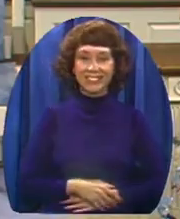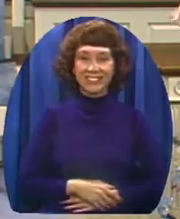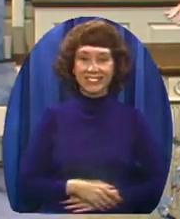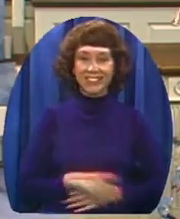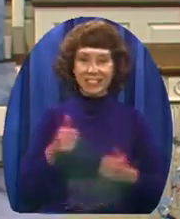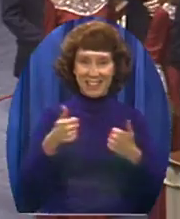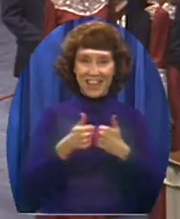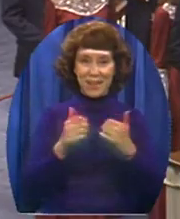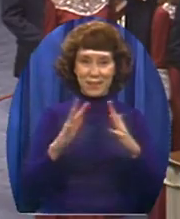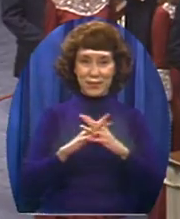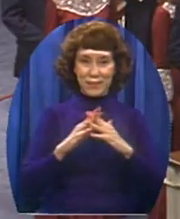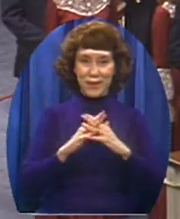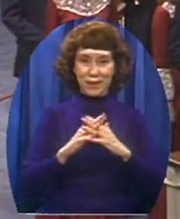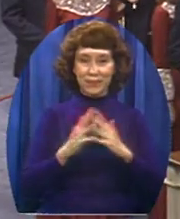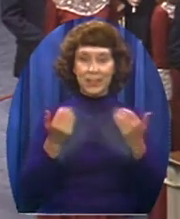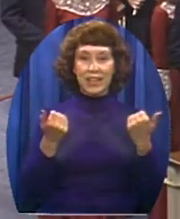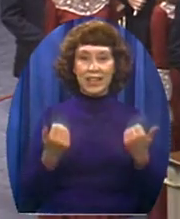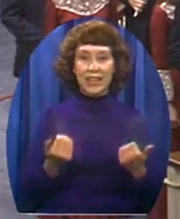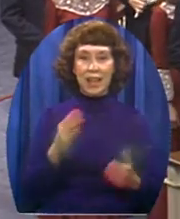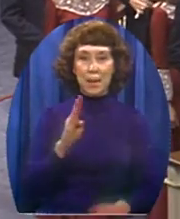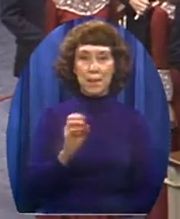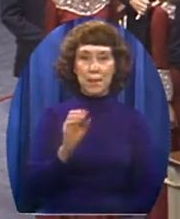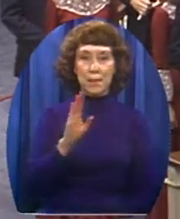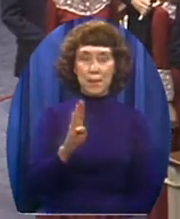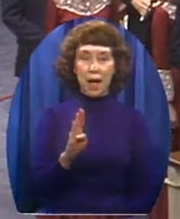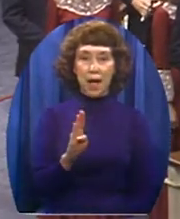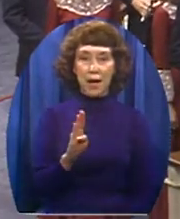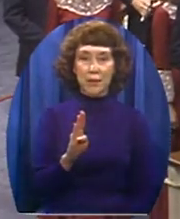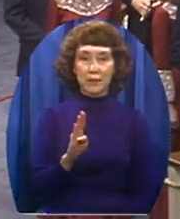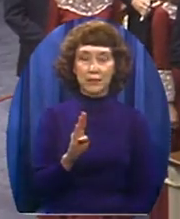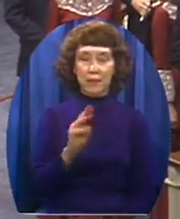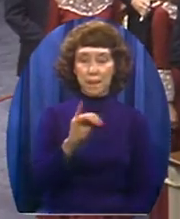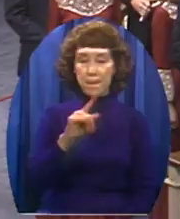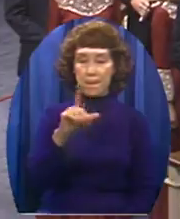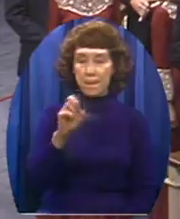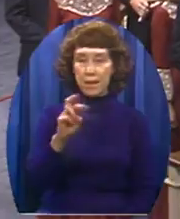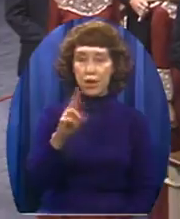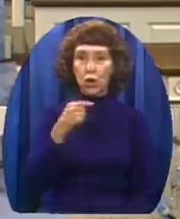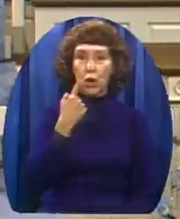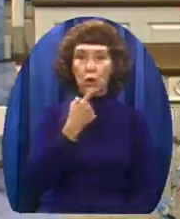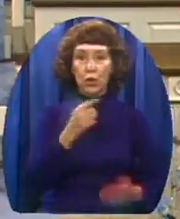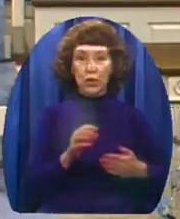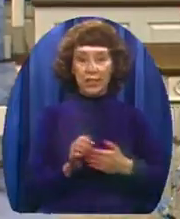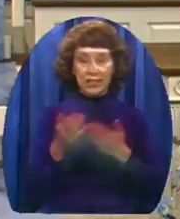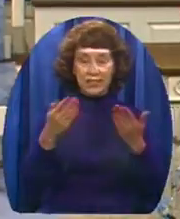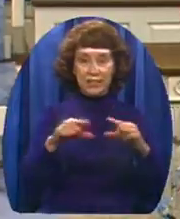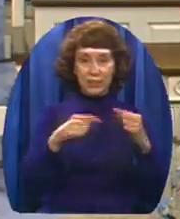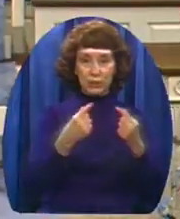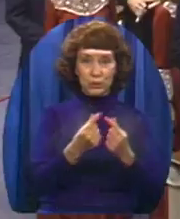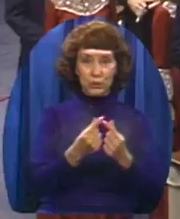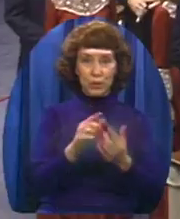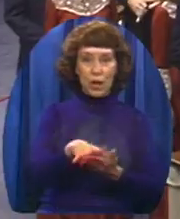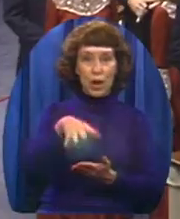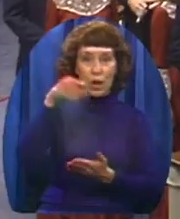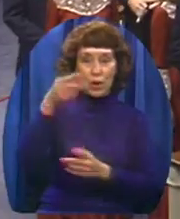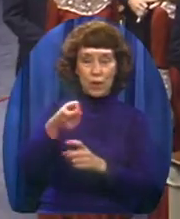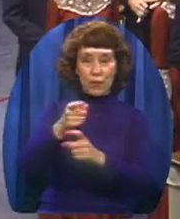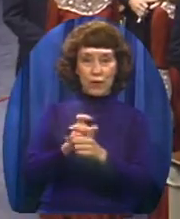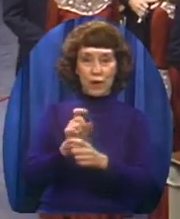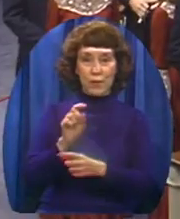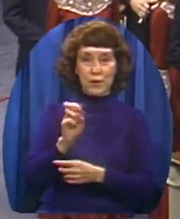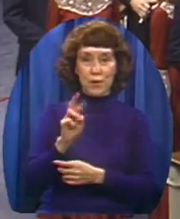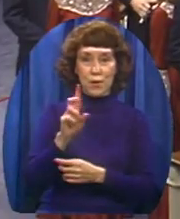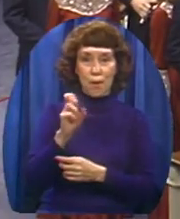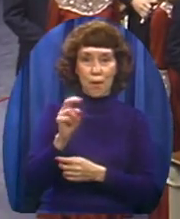And now, Bob, you trained under Gordon, didn't you? Bob Miller, who directs this group. This is Youth Quest. Just a word about the youth